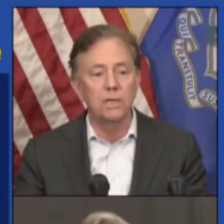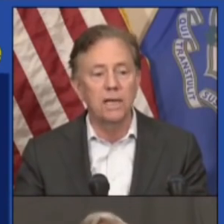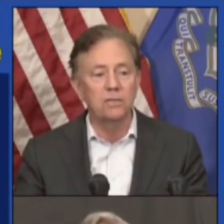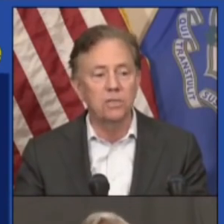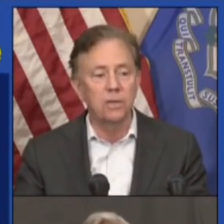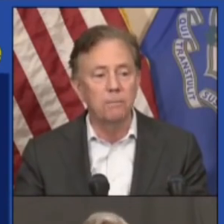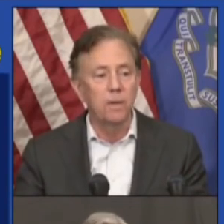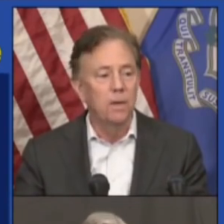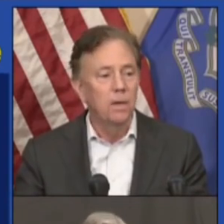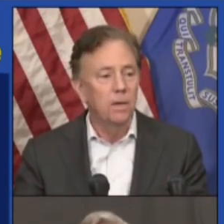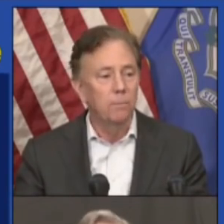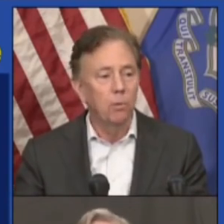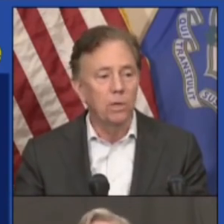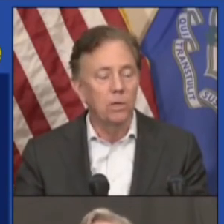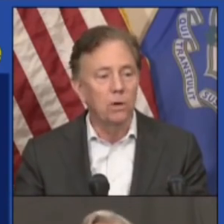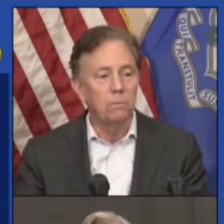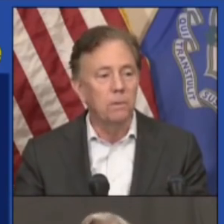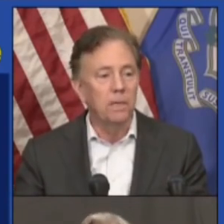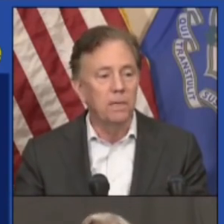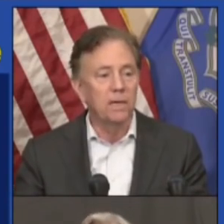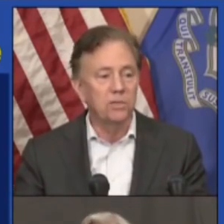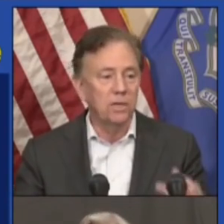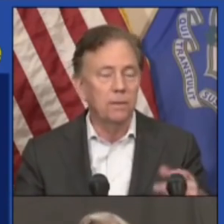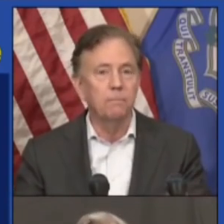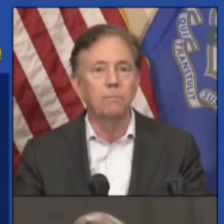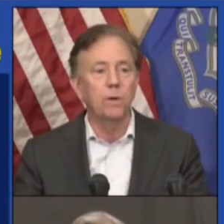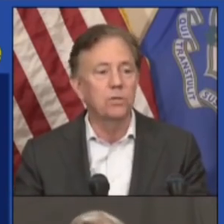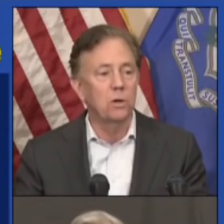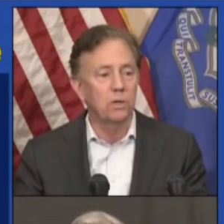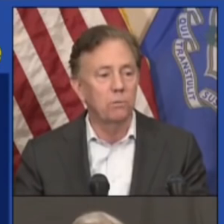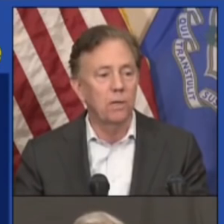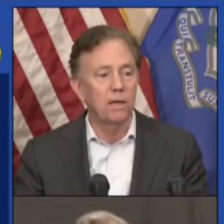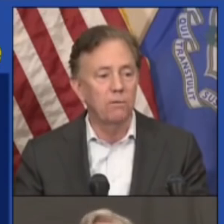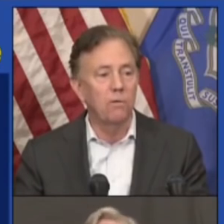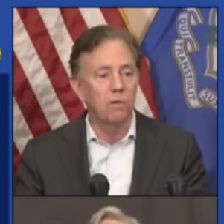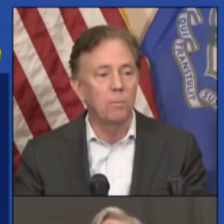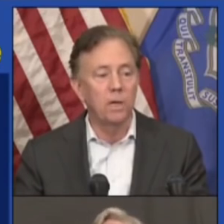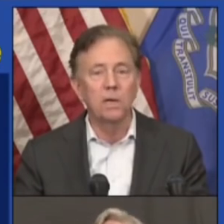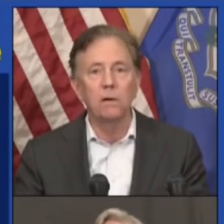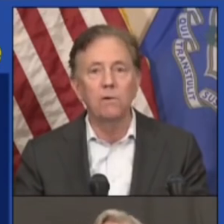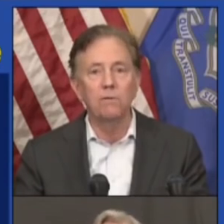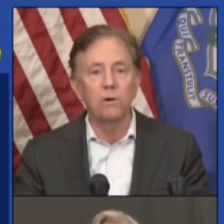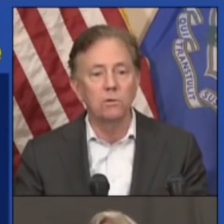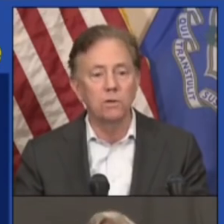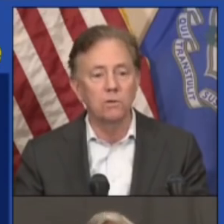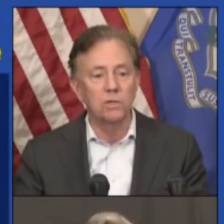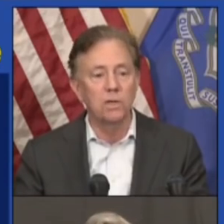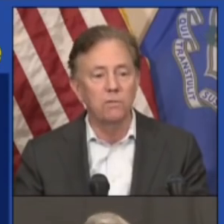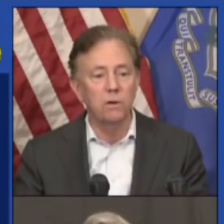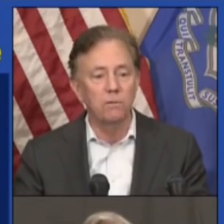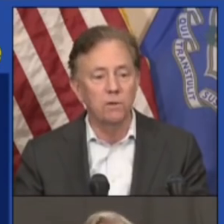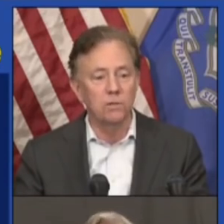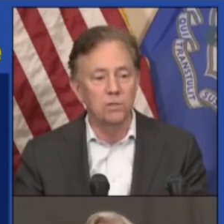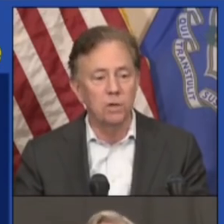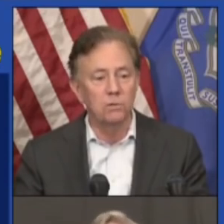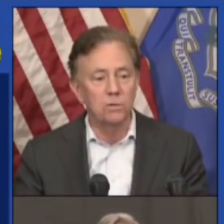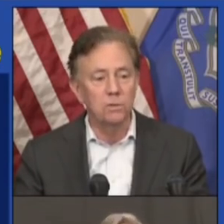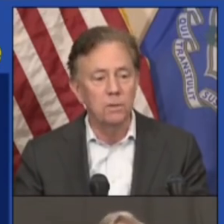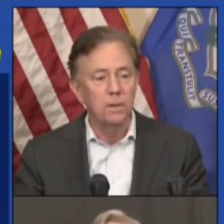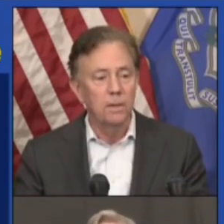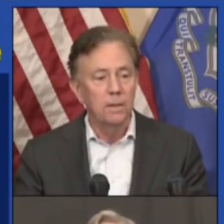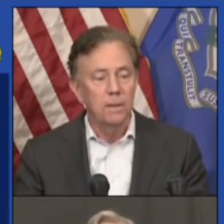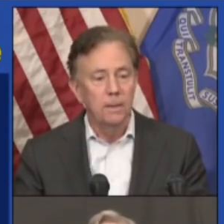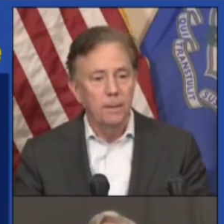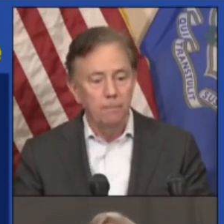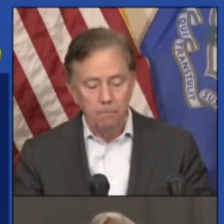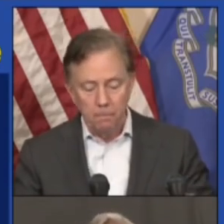dose. And that's an important note. And next time we talk, we'll have over a million of our folks have received their first dose.